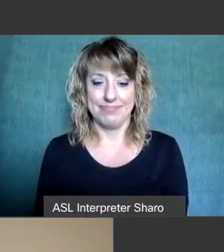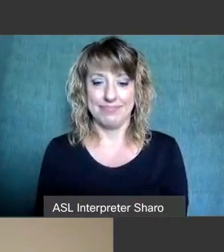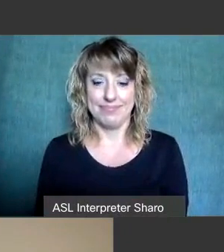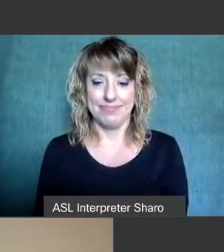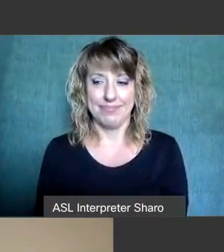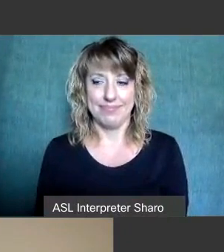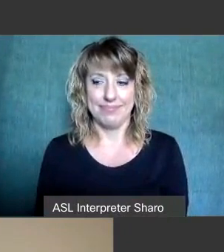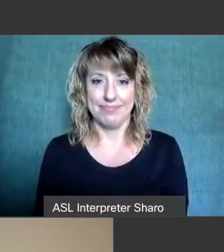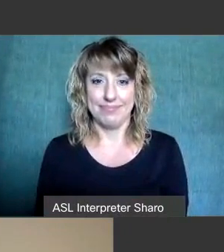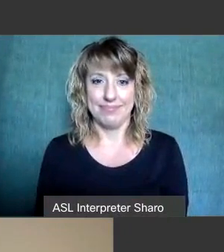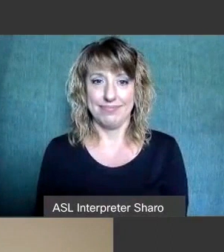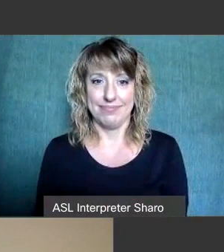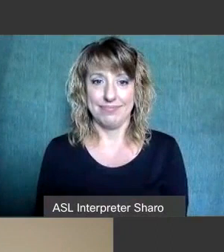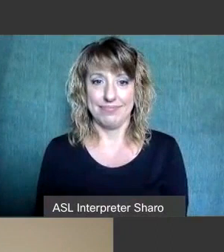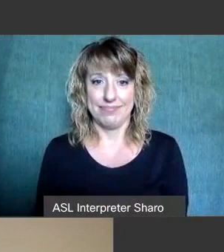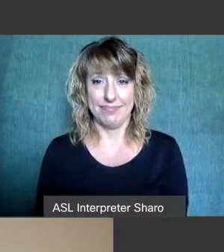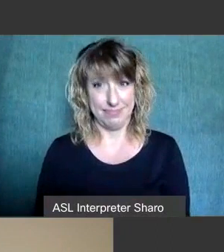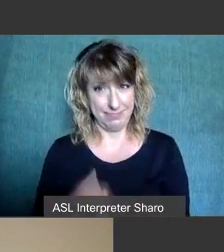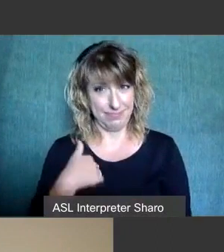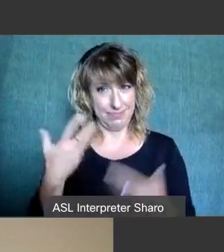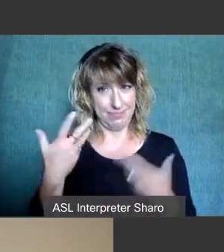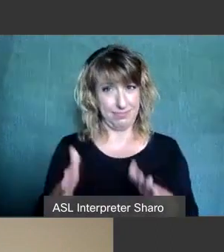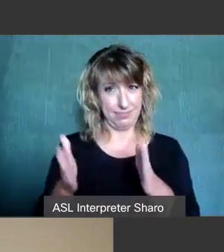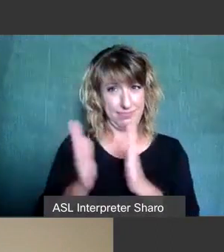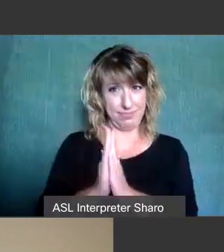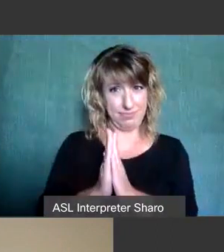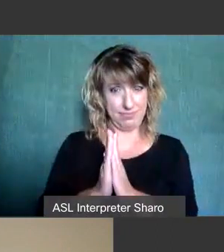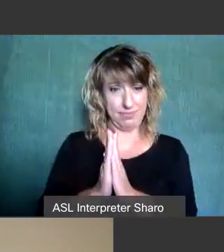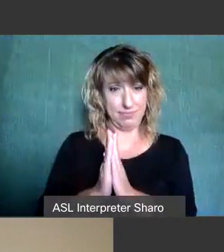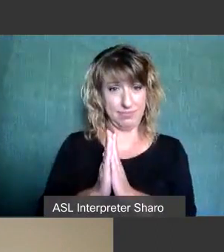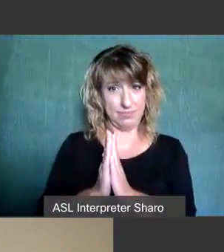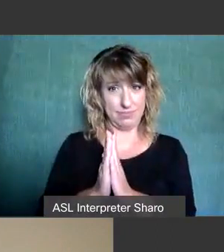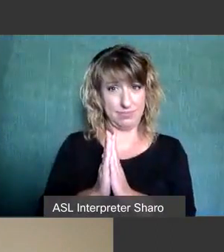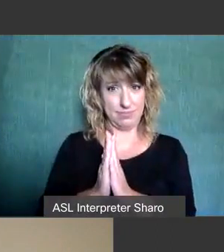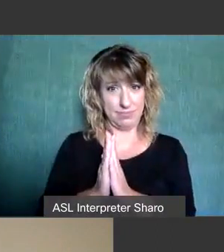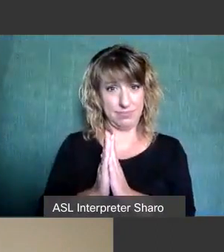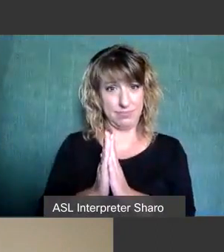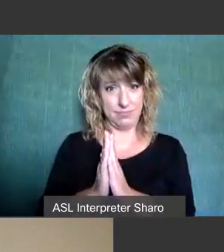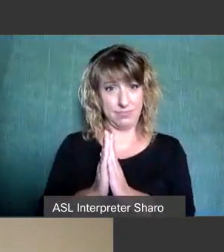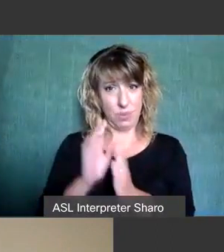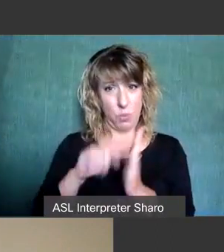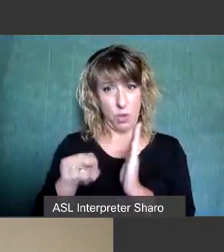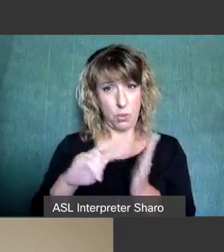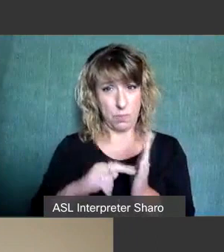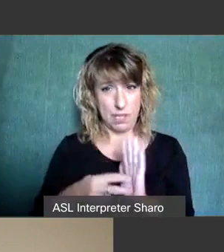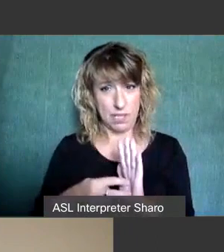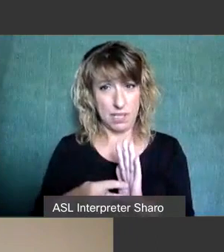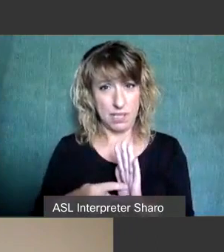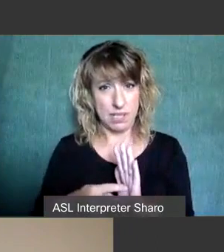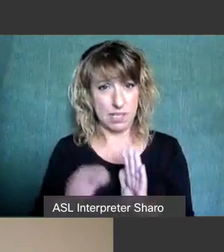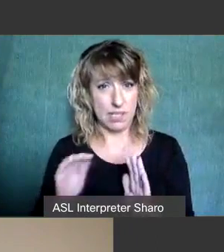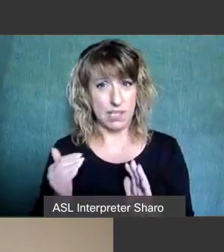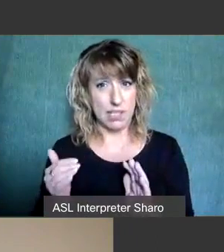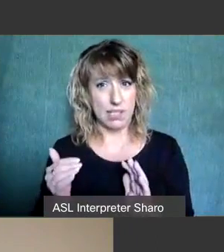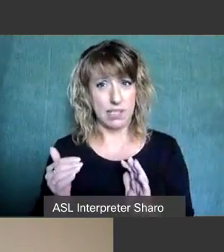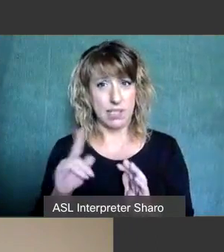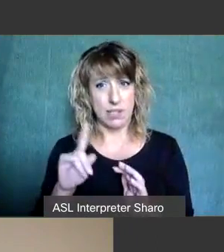so i'm not sure did i ask the question you're asking about it seems as though